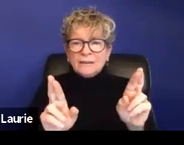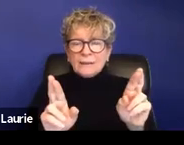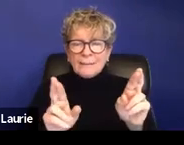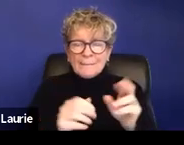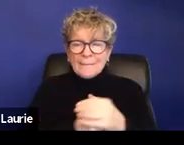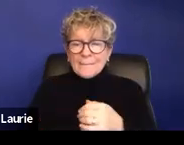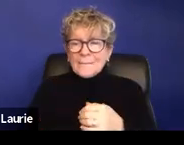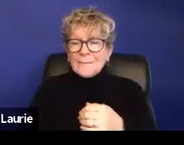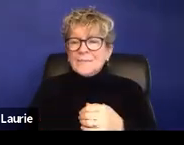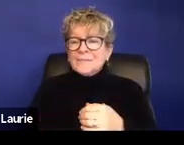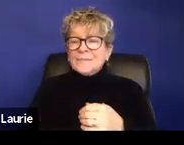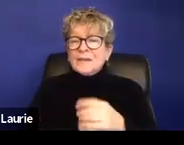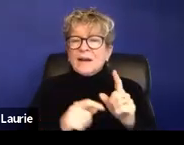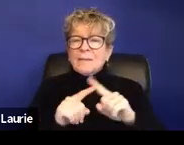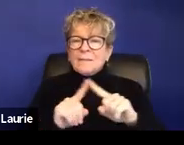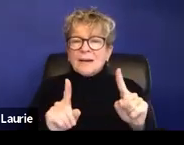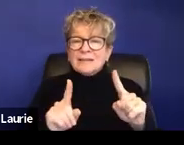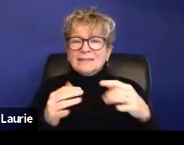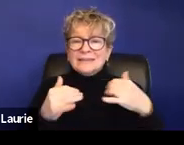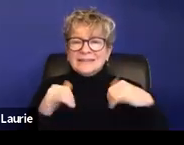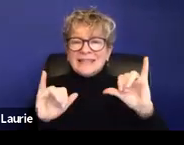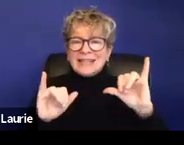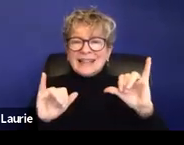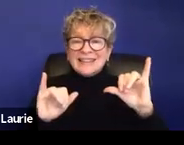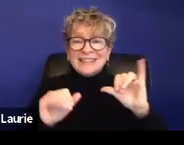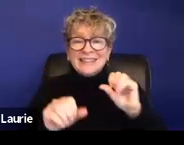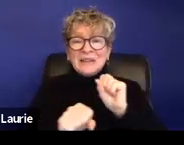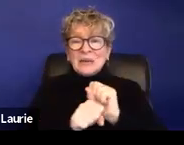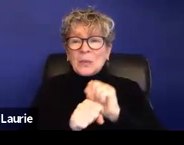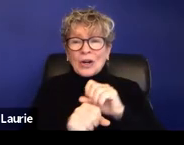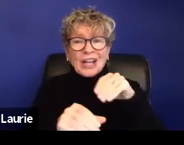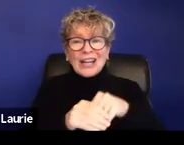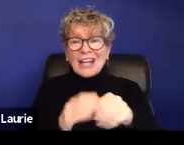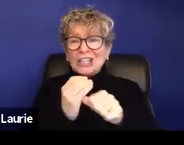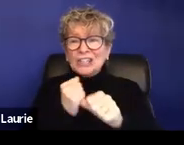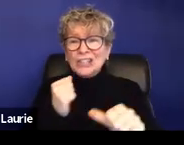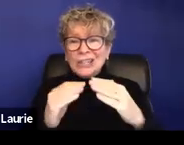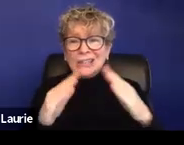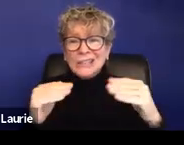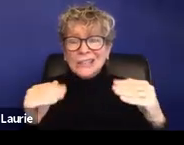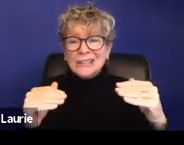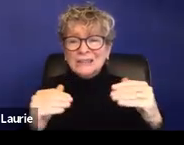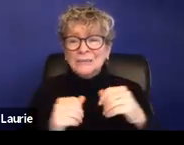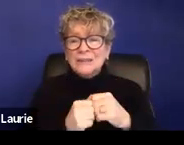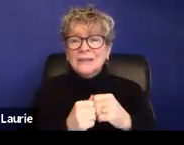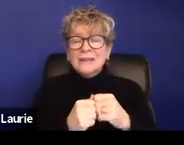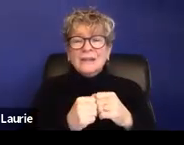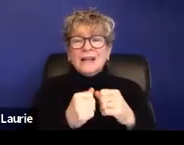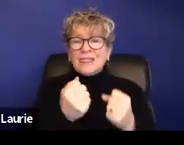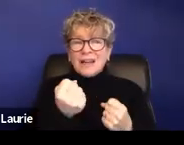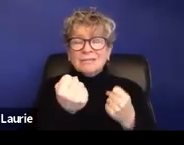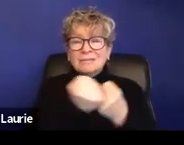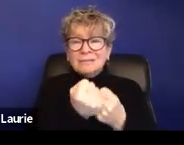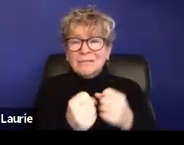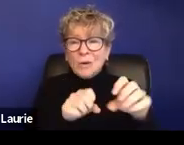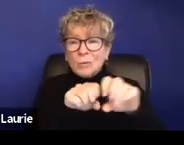unfortunately we are still working within a very shitty system that really upholds rape culture and still